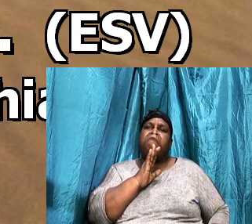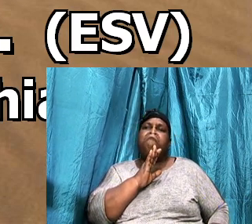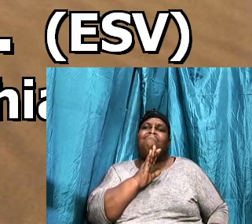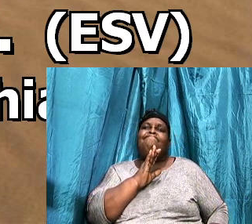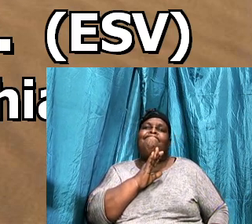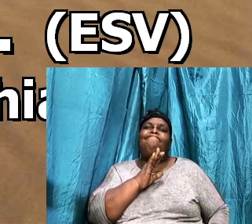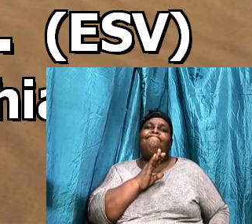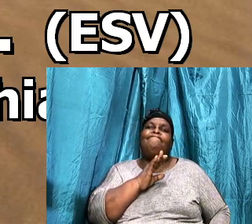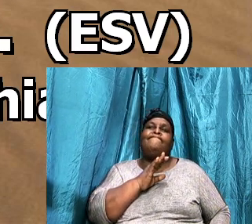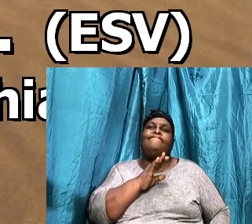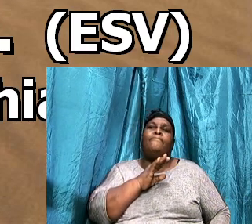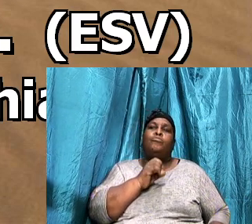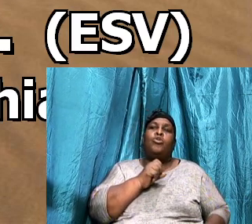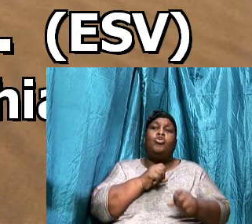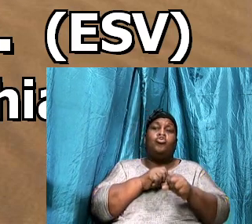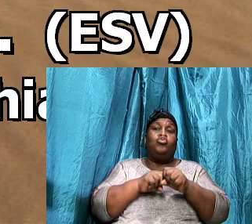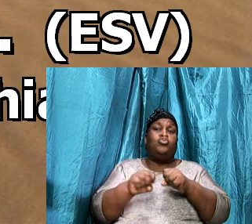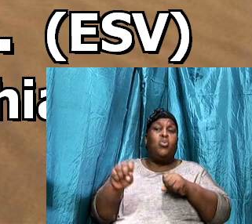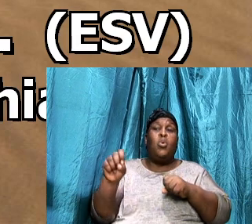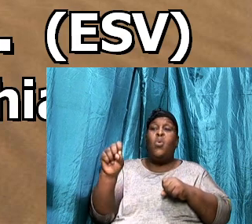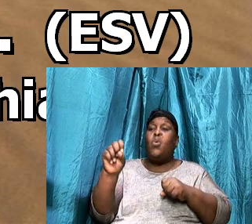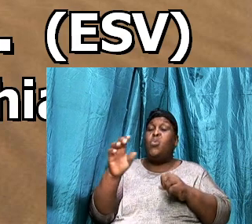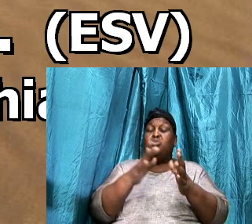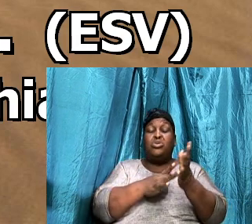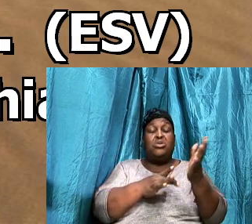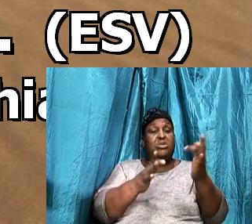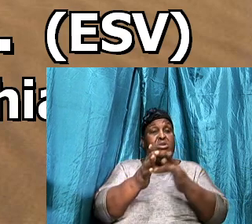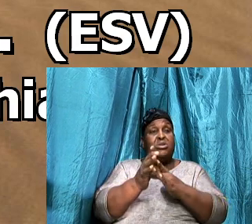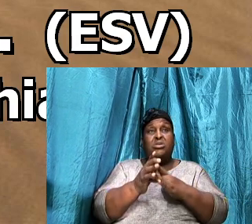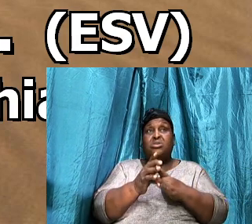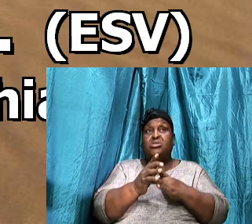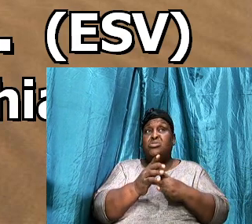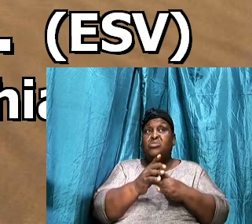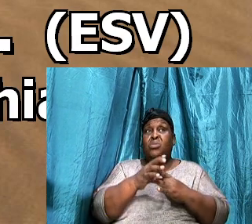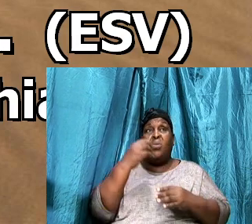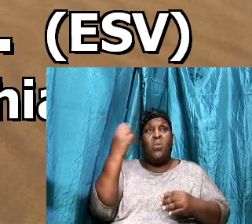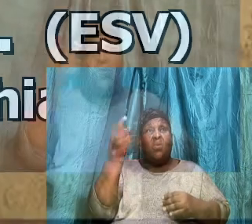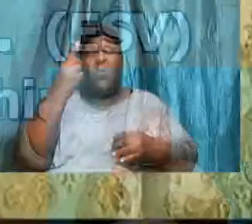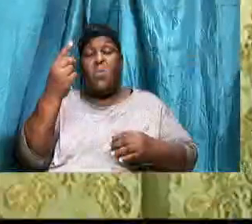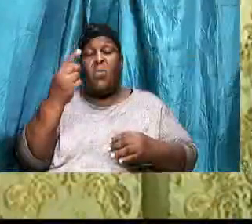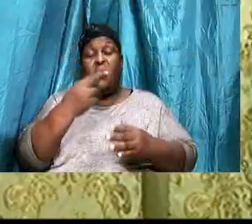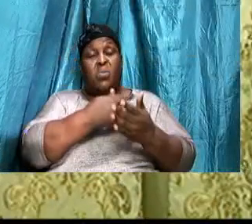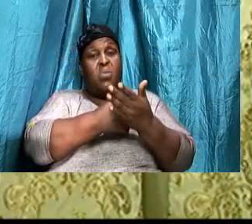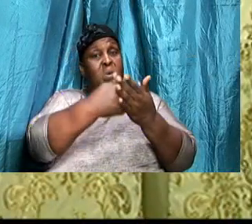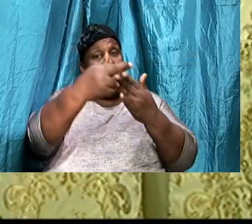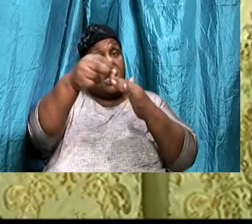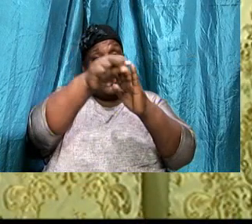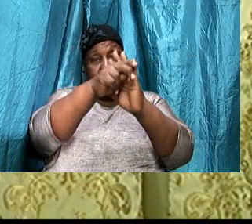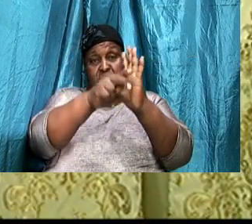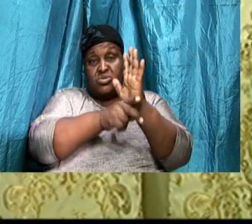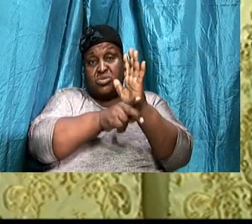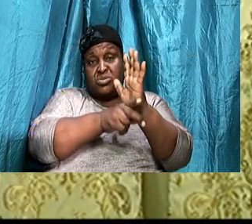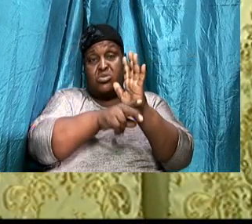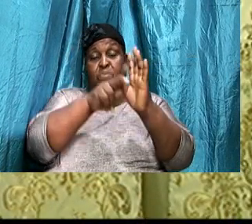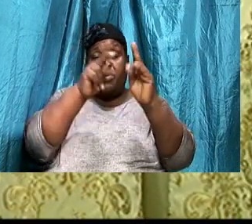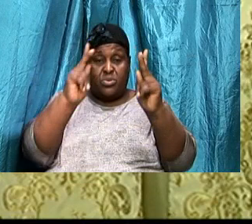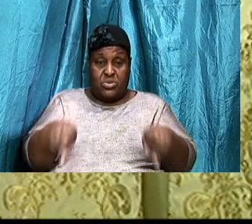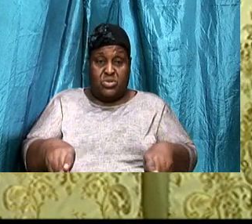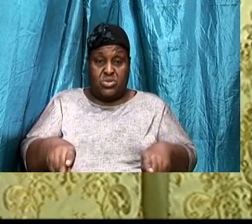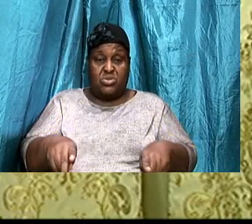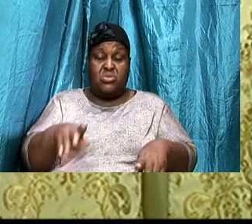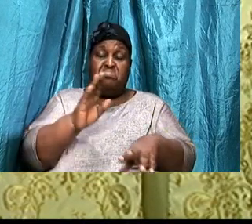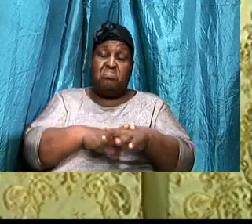So Christ, Is the only, Entirely righteous one, At Calvary, Christ